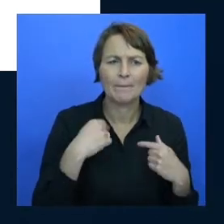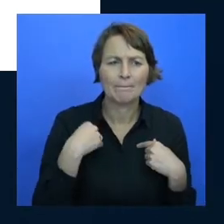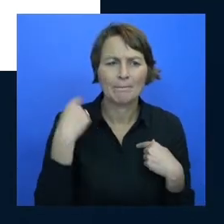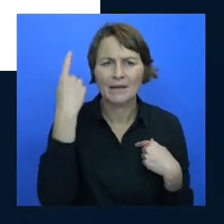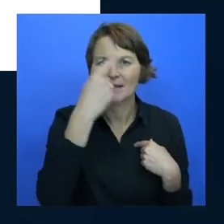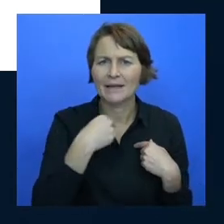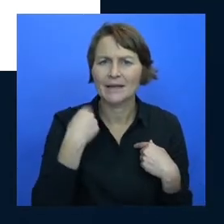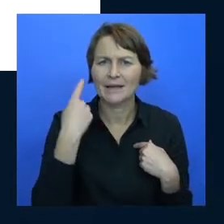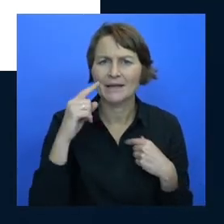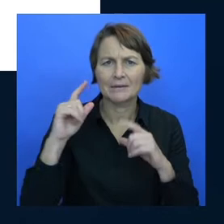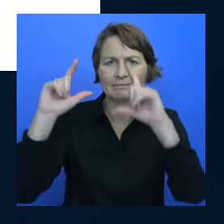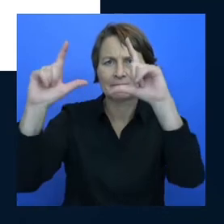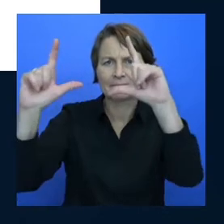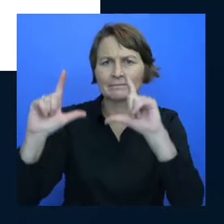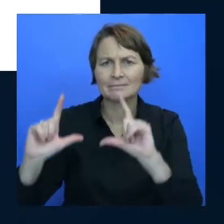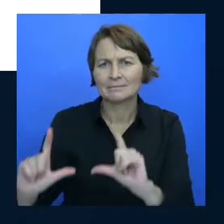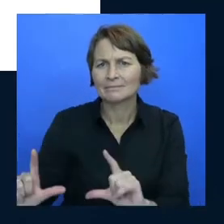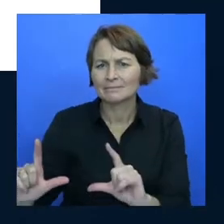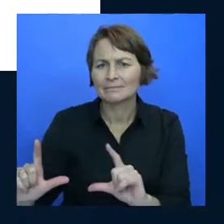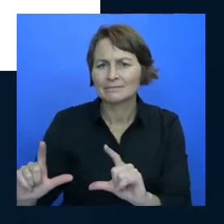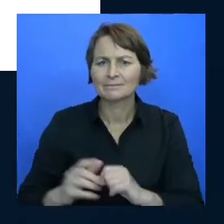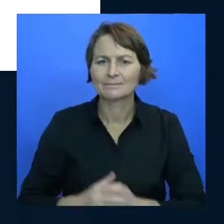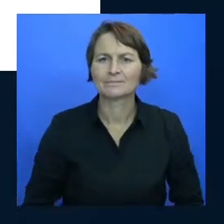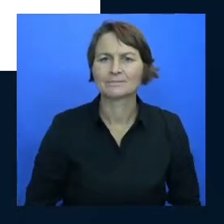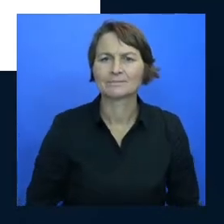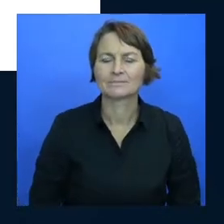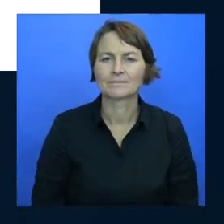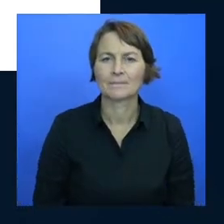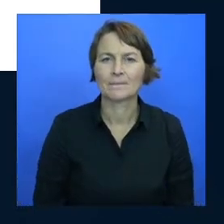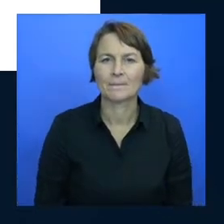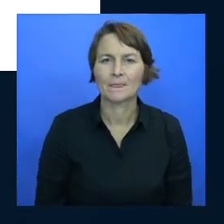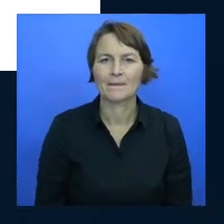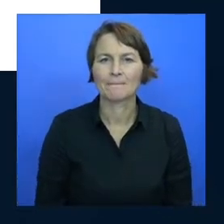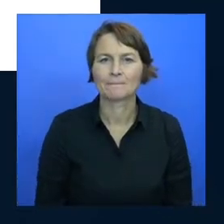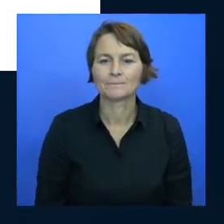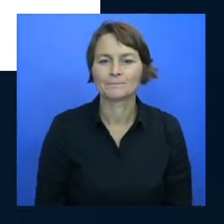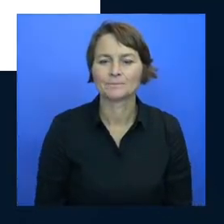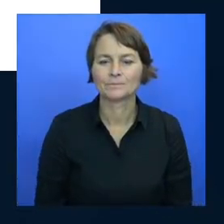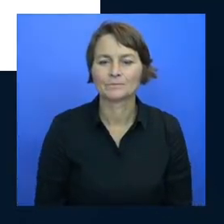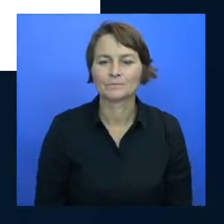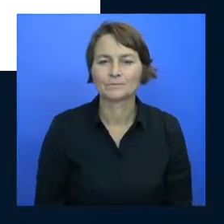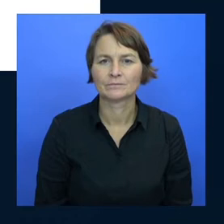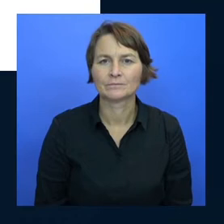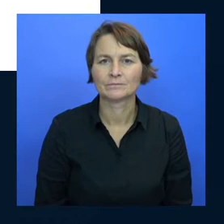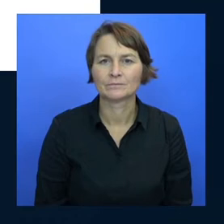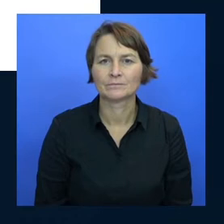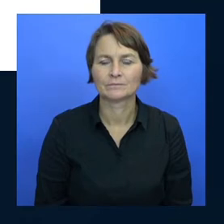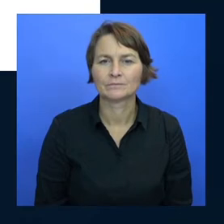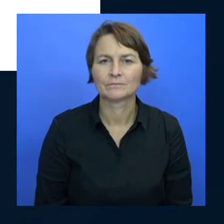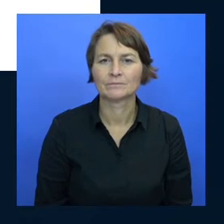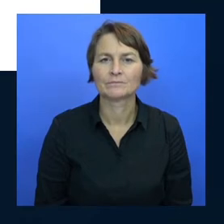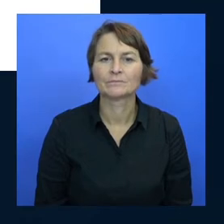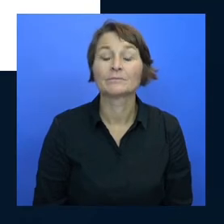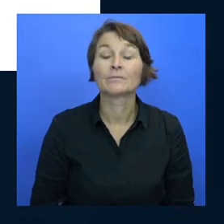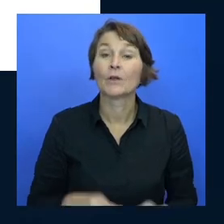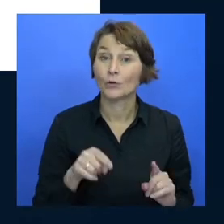up on the big screen for us you'll be a little person in the top corner and I'll be a little person